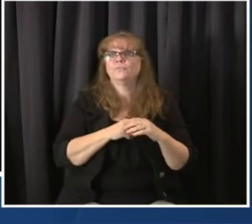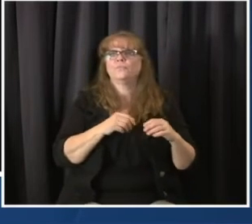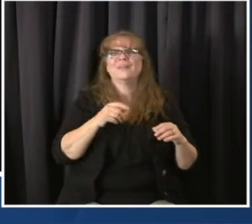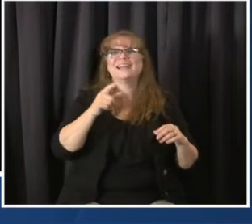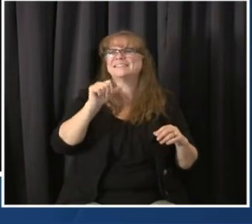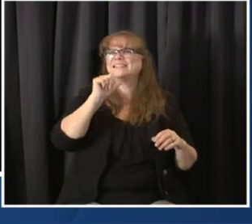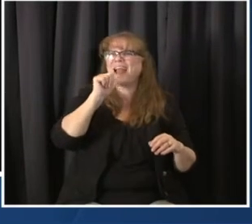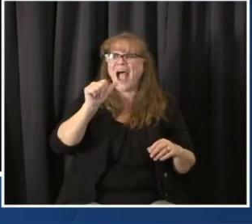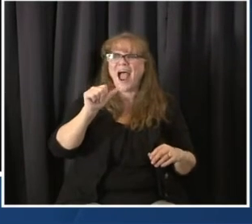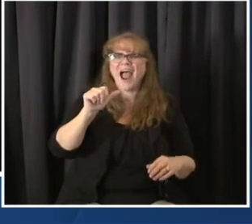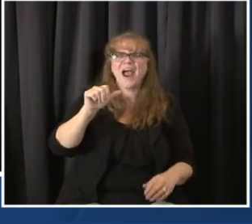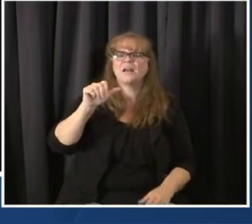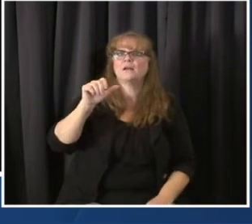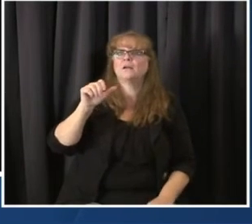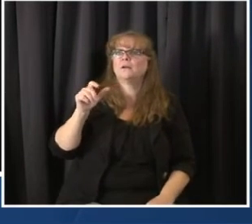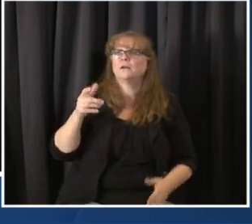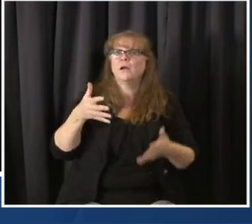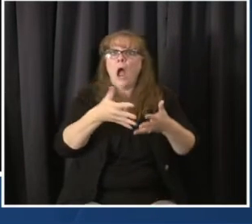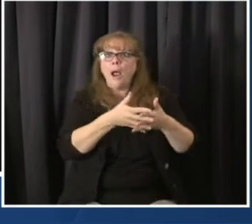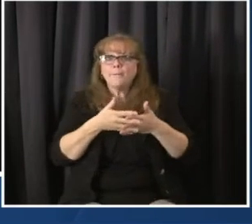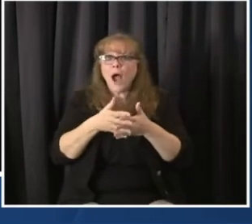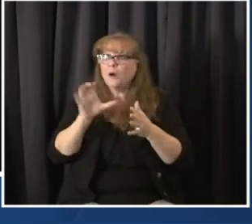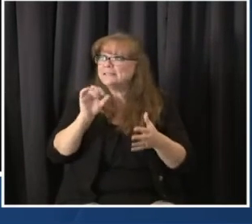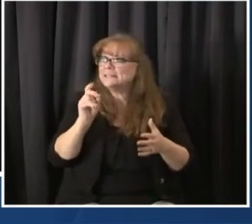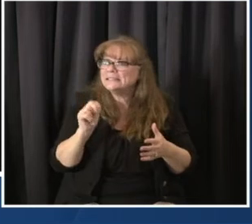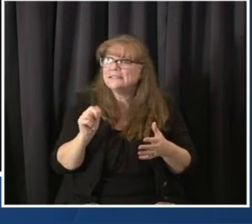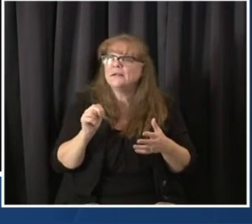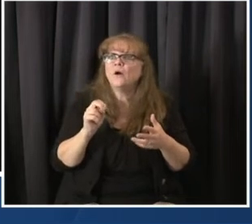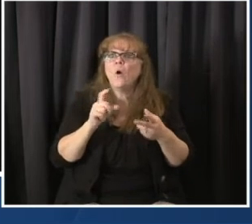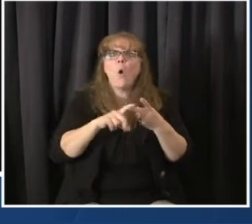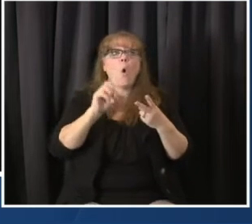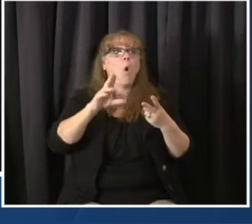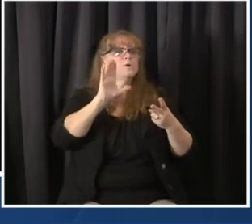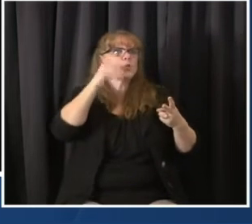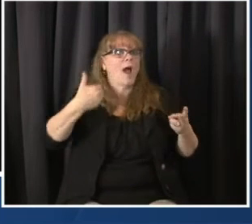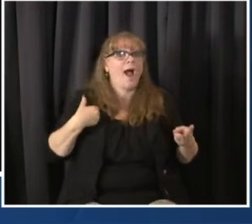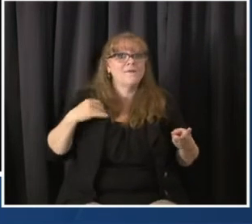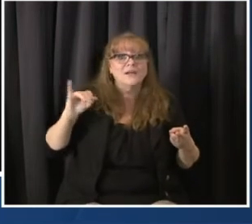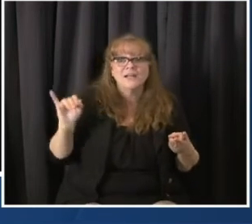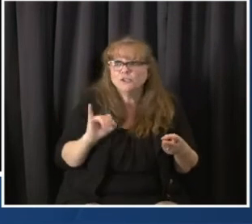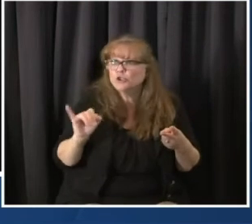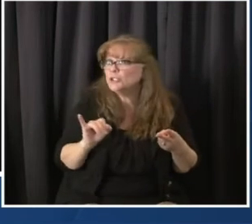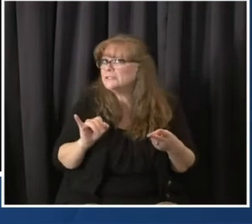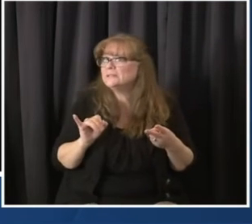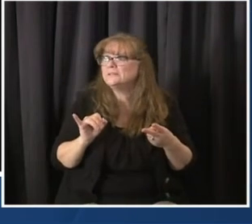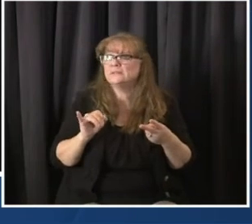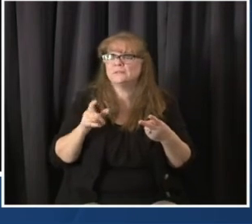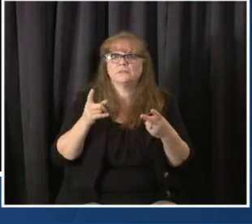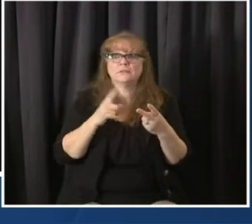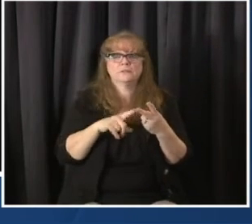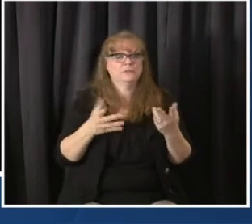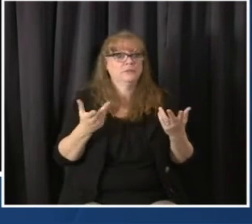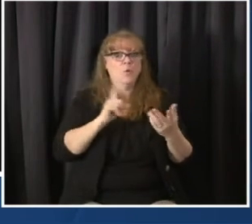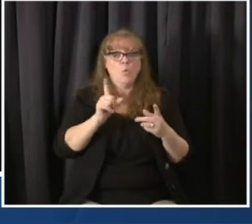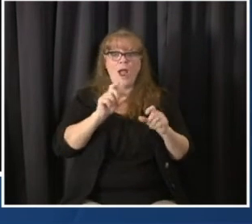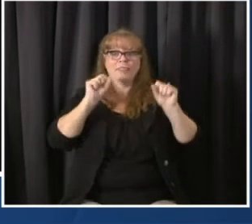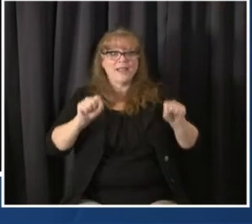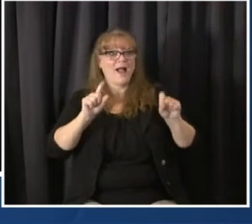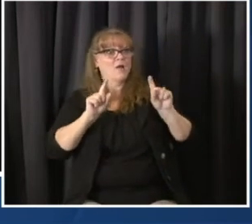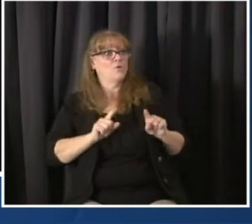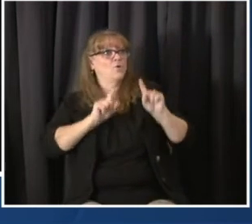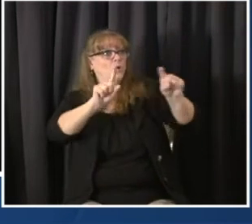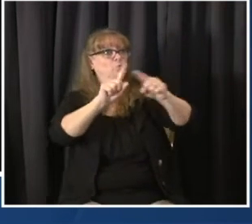that or might be unable to get physically to a hospital or community health clinic. And that's why, for instance, in center